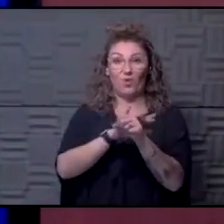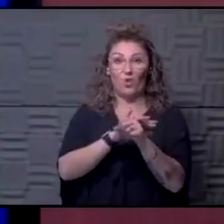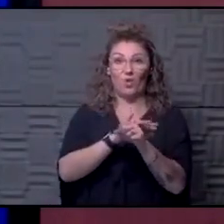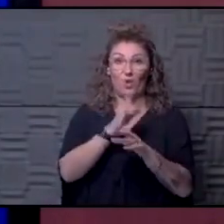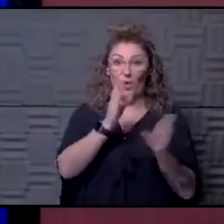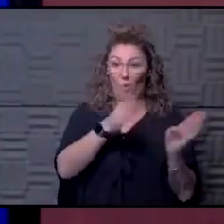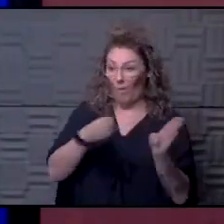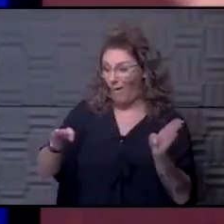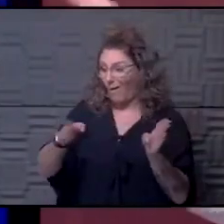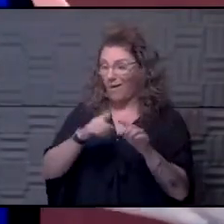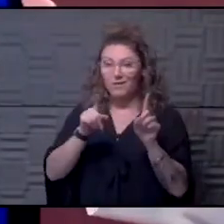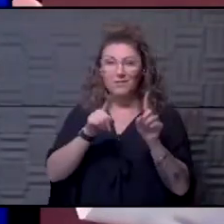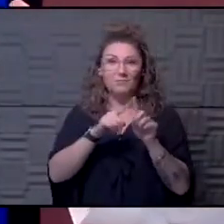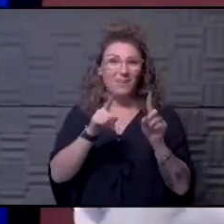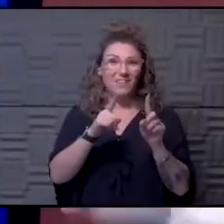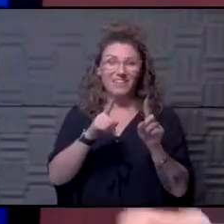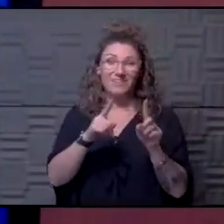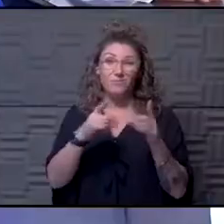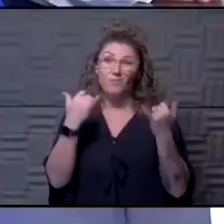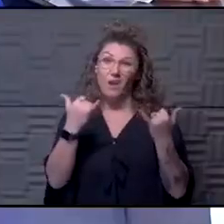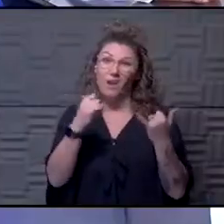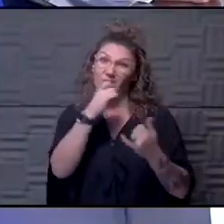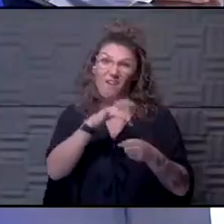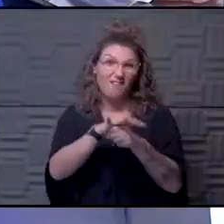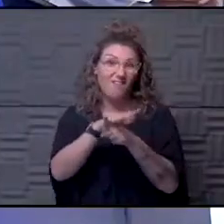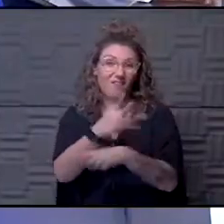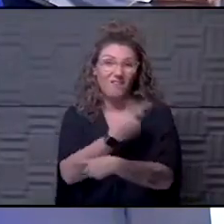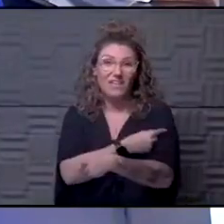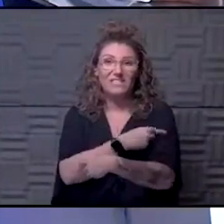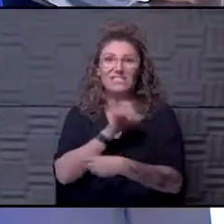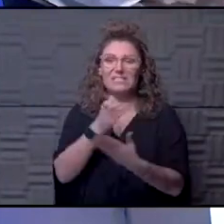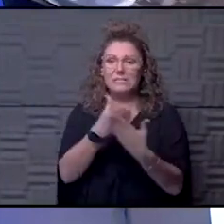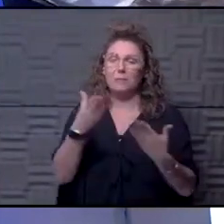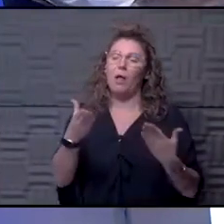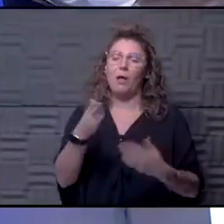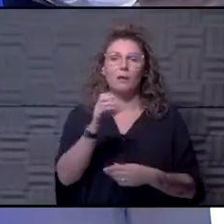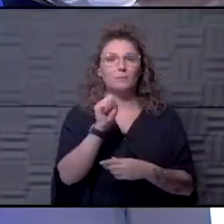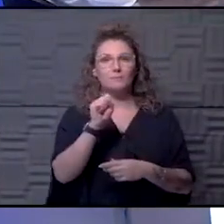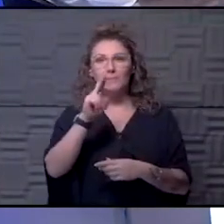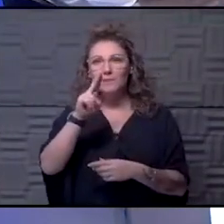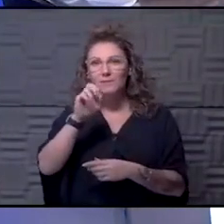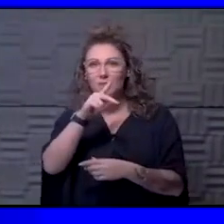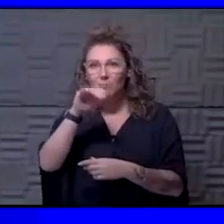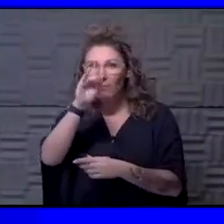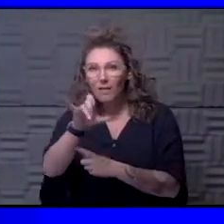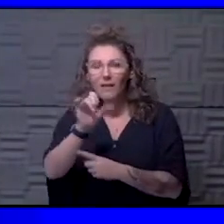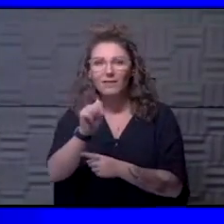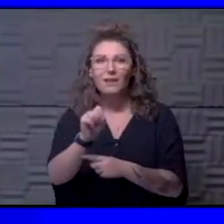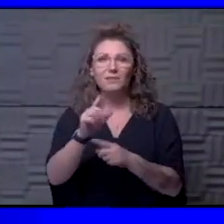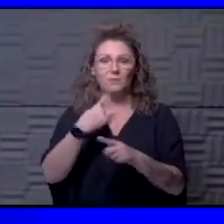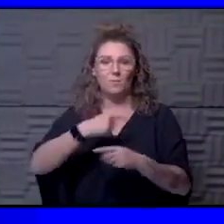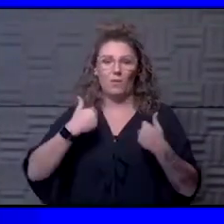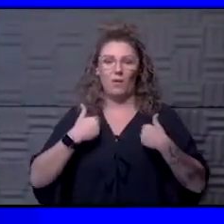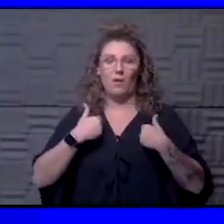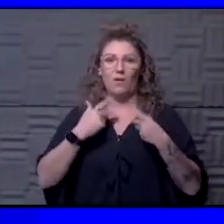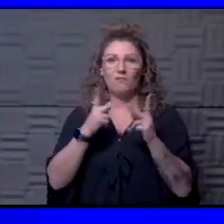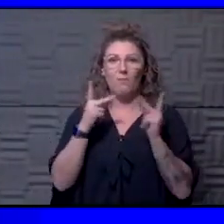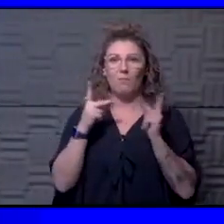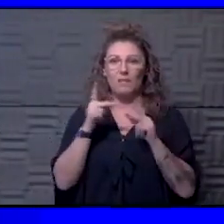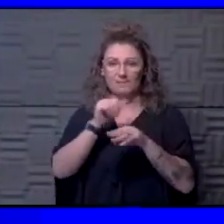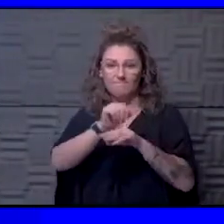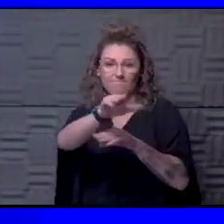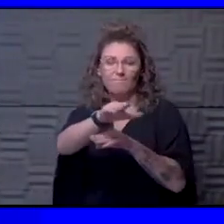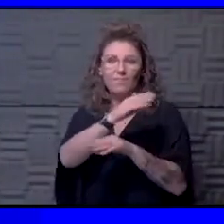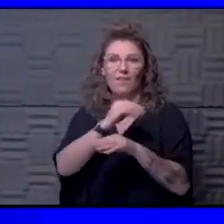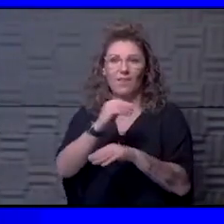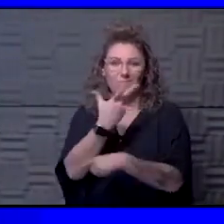for us right now is not enough vaccine. Correct. I would say it's supply because we have places to distribute it